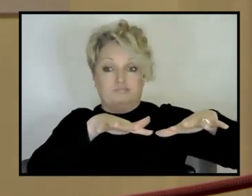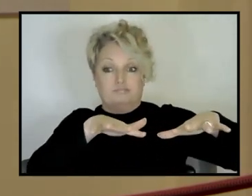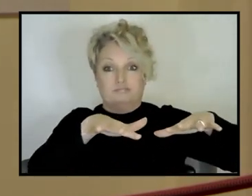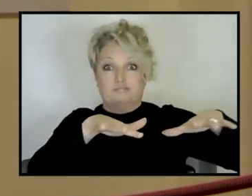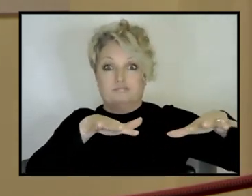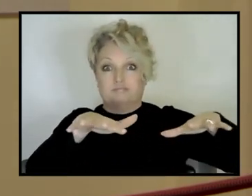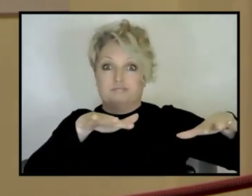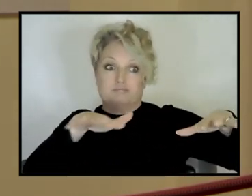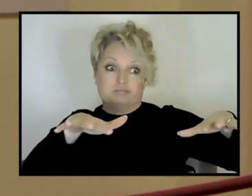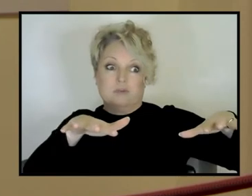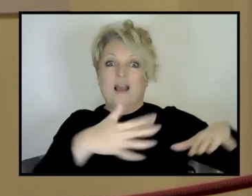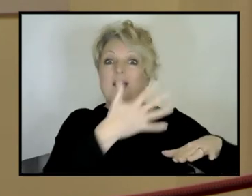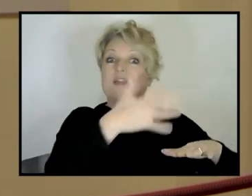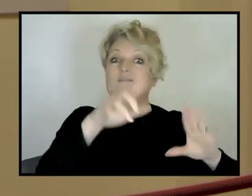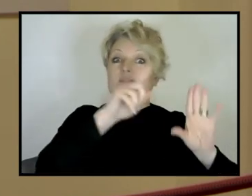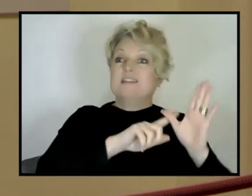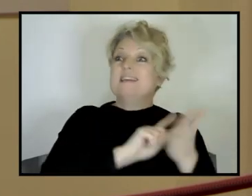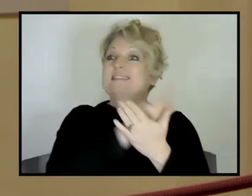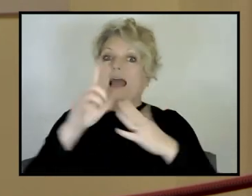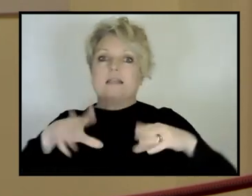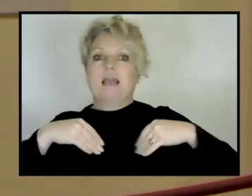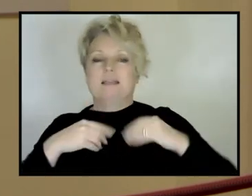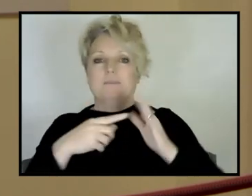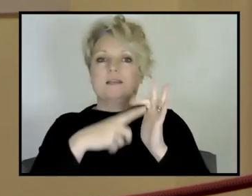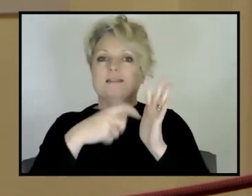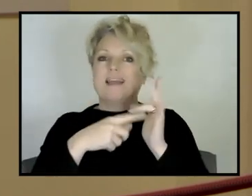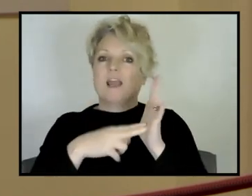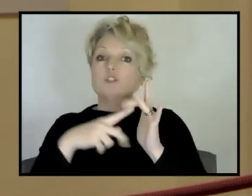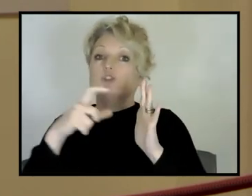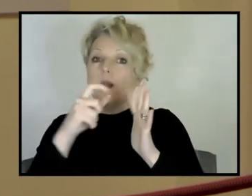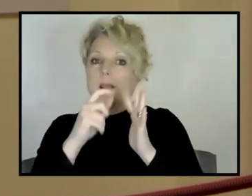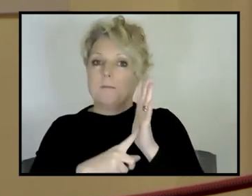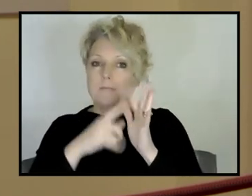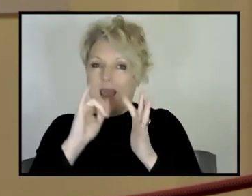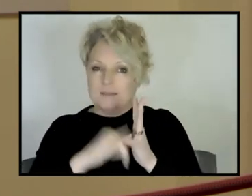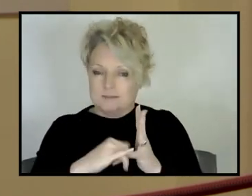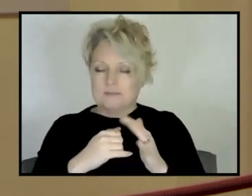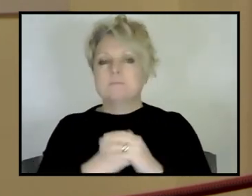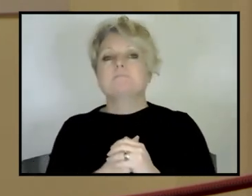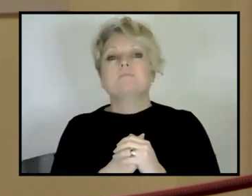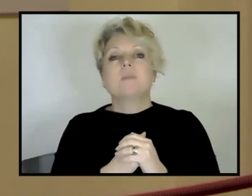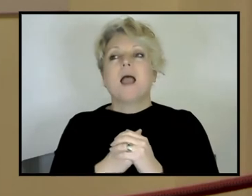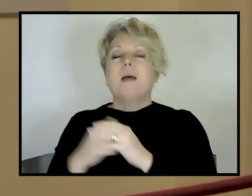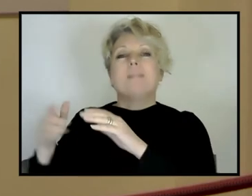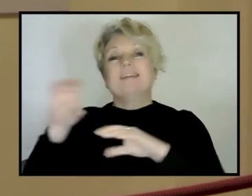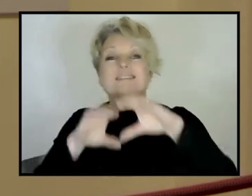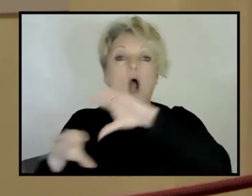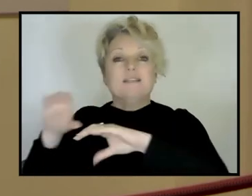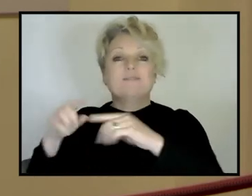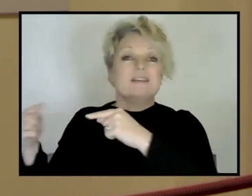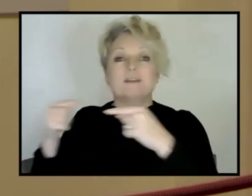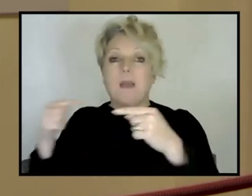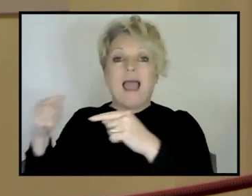acceptance by the great majority of people. I, I think the scientific debate about climate change ceased